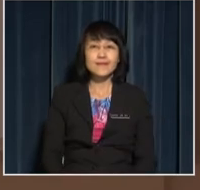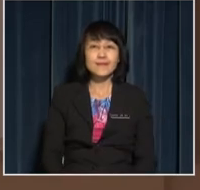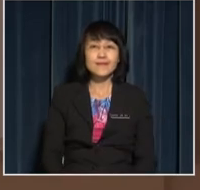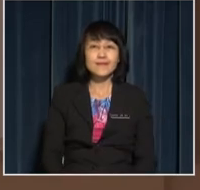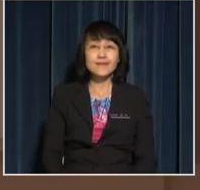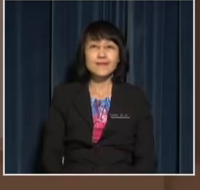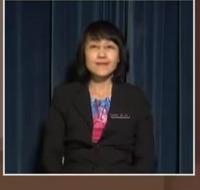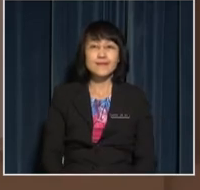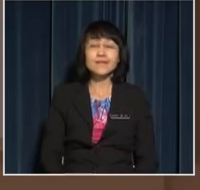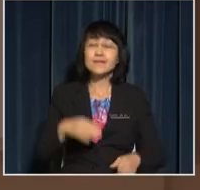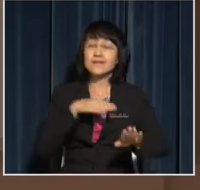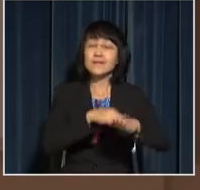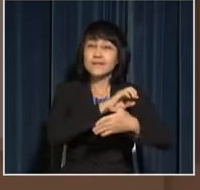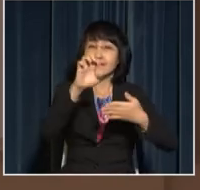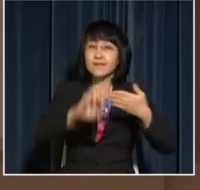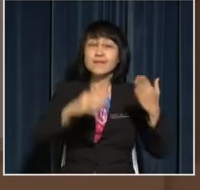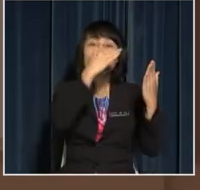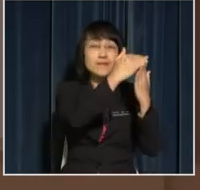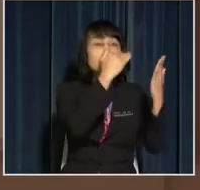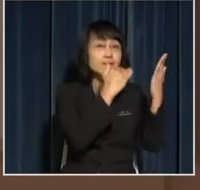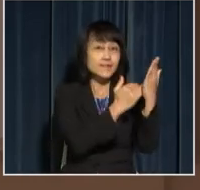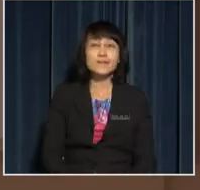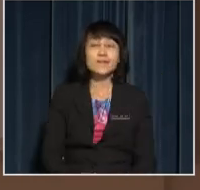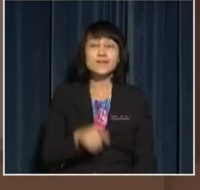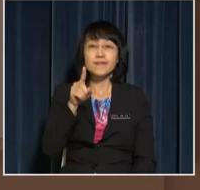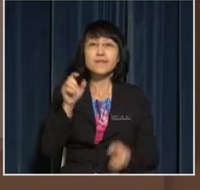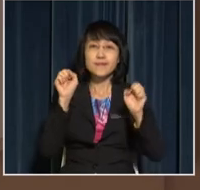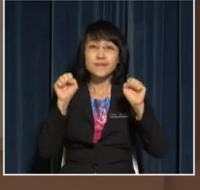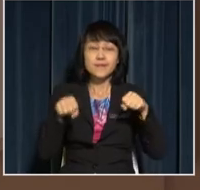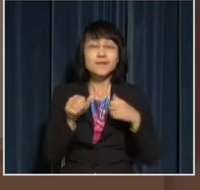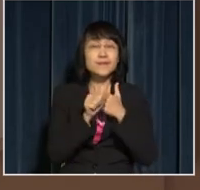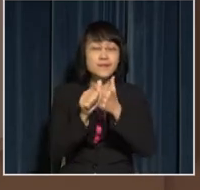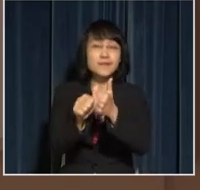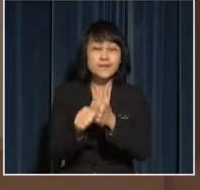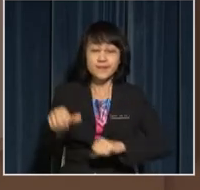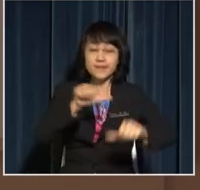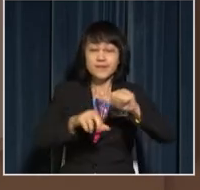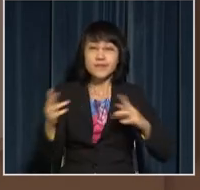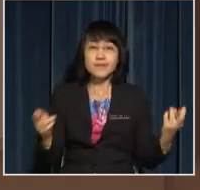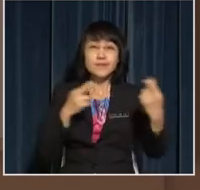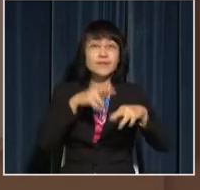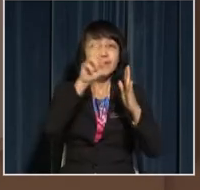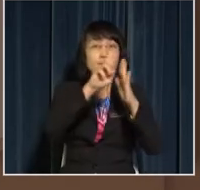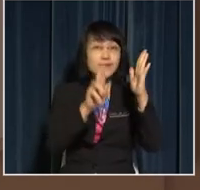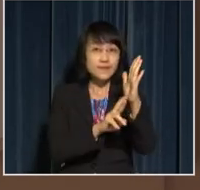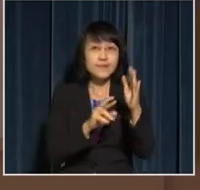At the end of the lesson, you should adhere to Science Room Rules